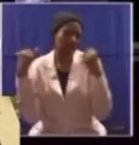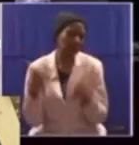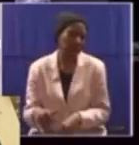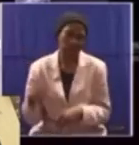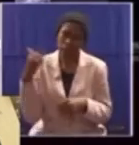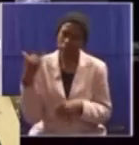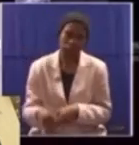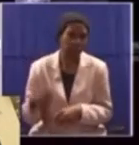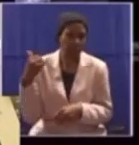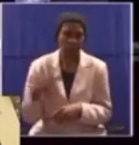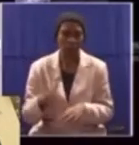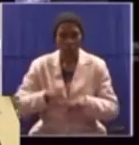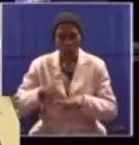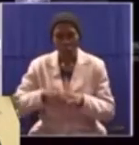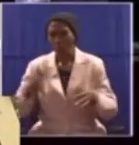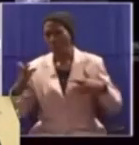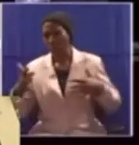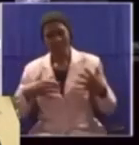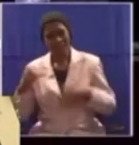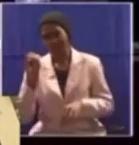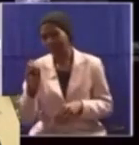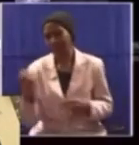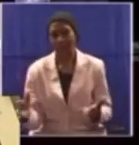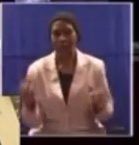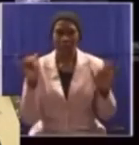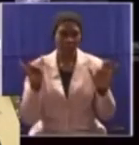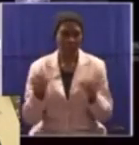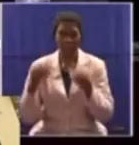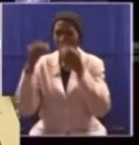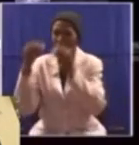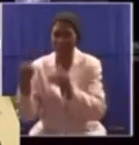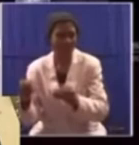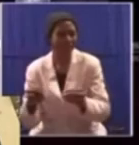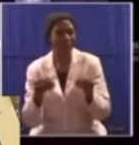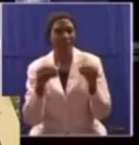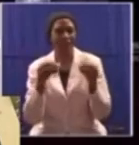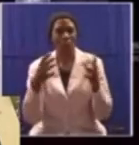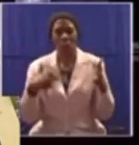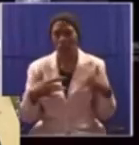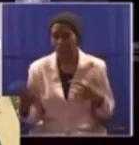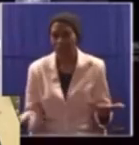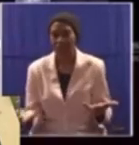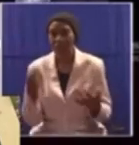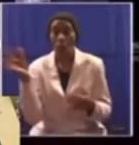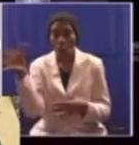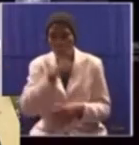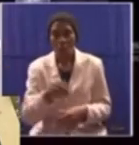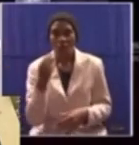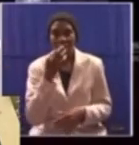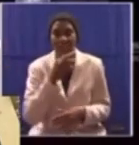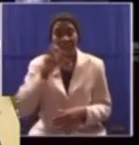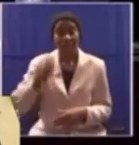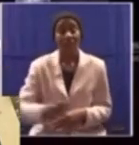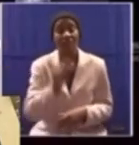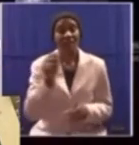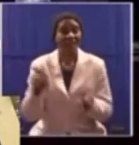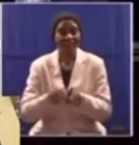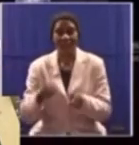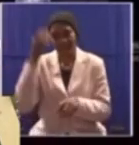There is growing consensus, even in the business community, that South Africa is becoming a failed state.